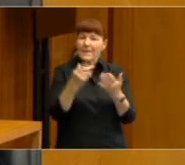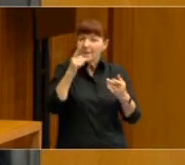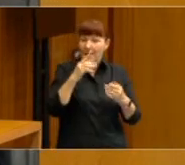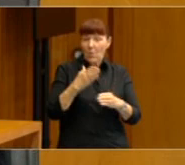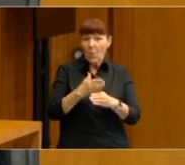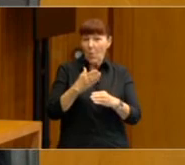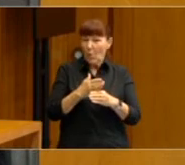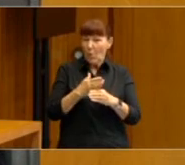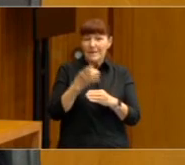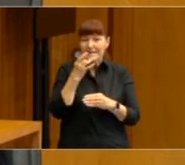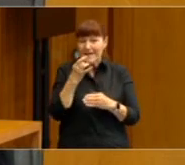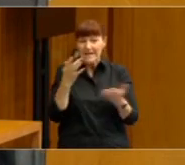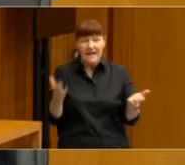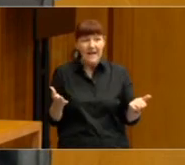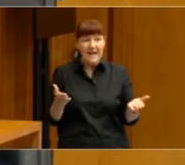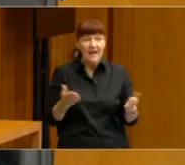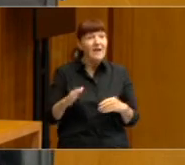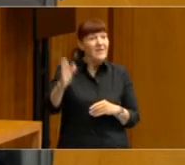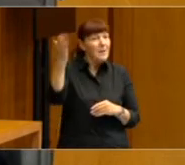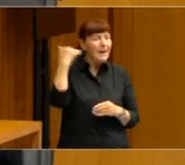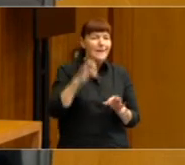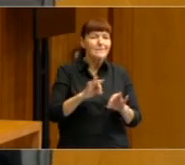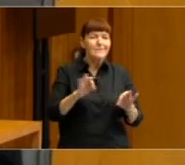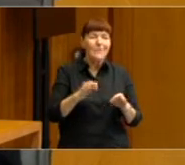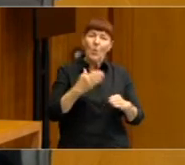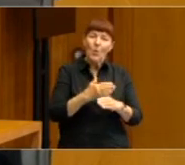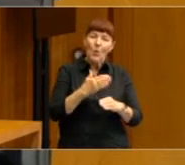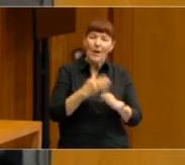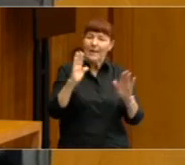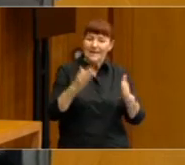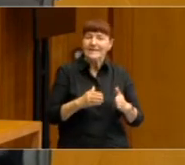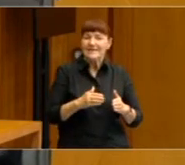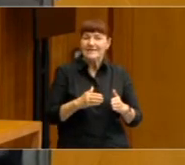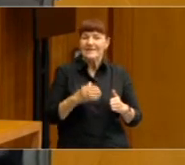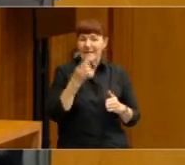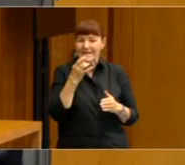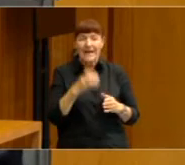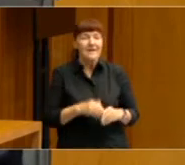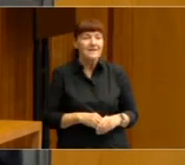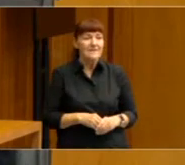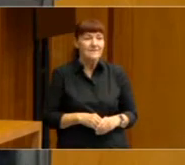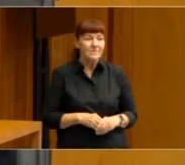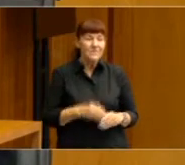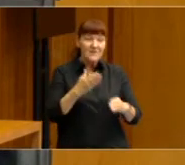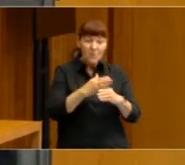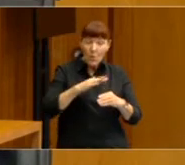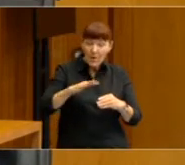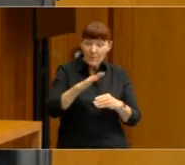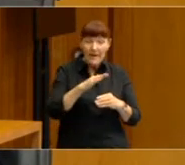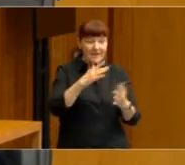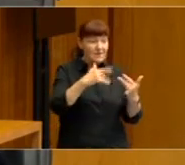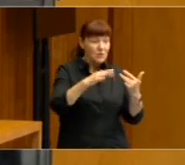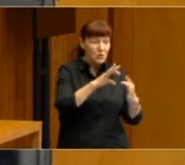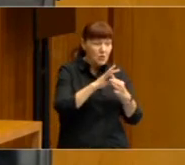to work now on a Saturday, whereas they didn't in the past. So, all of these changes in workplace, in social relations and things like